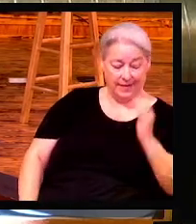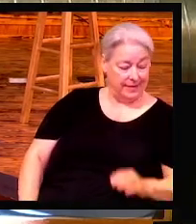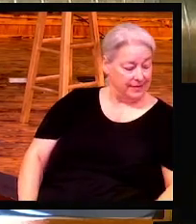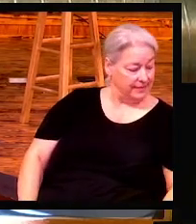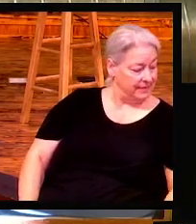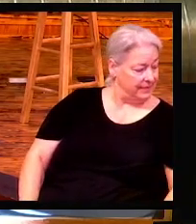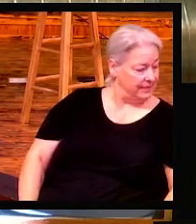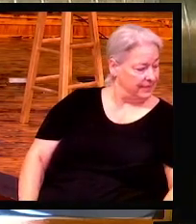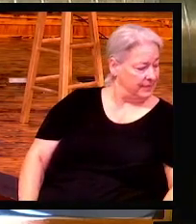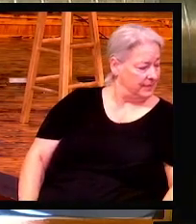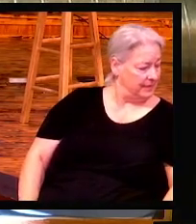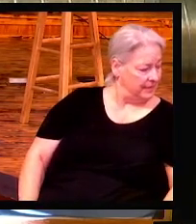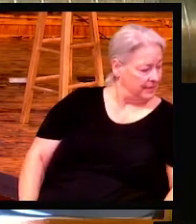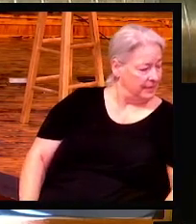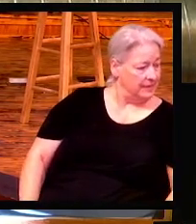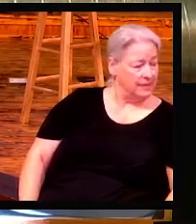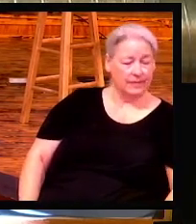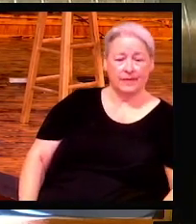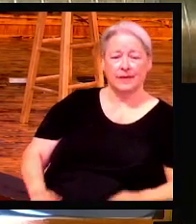Memorial.